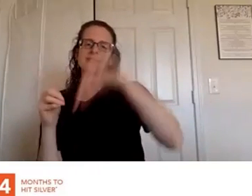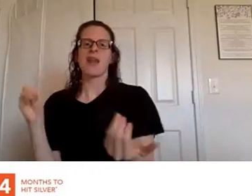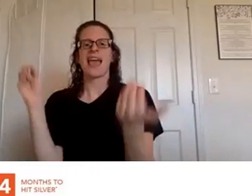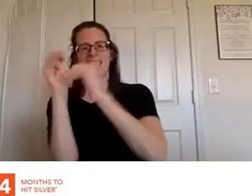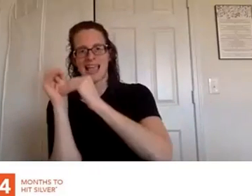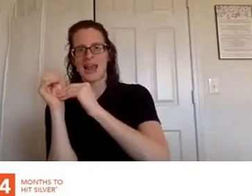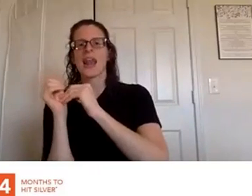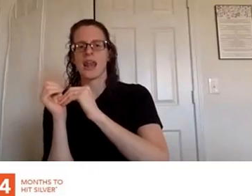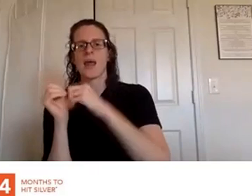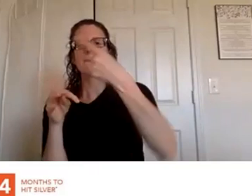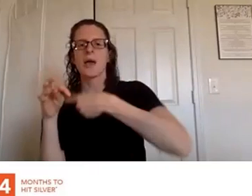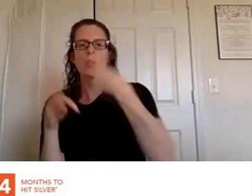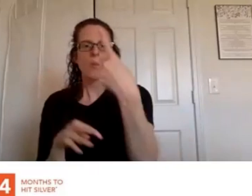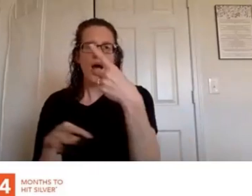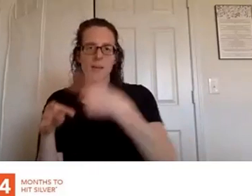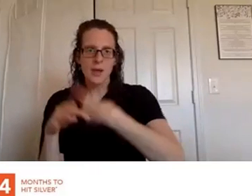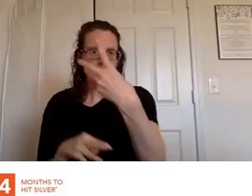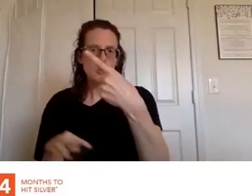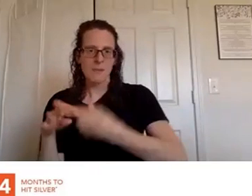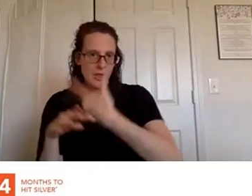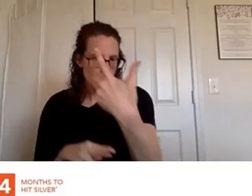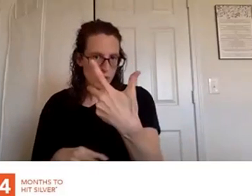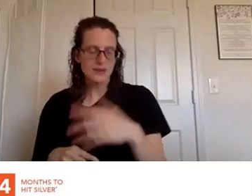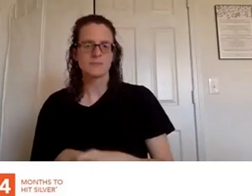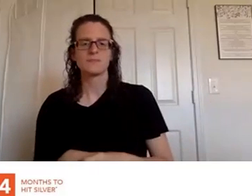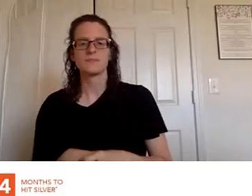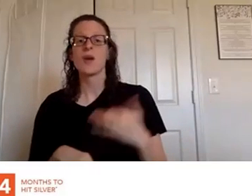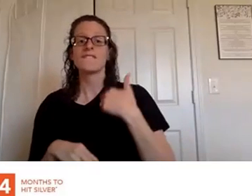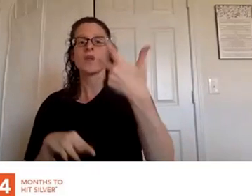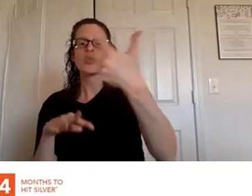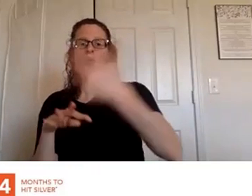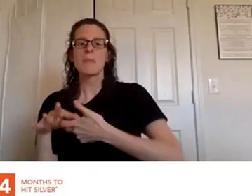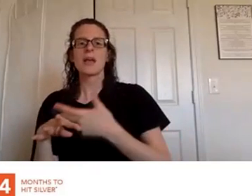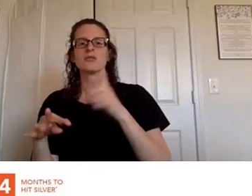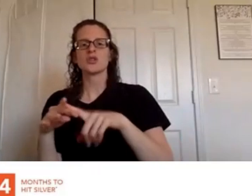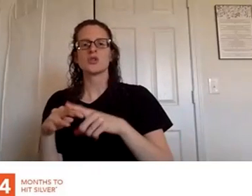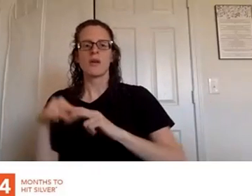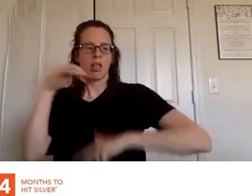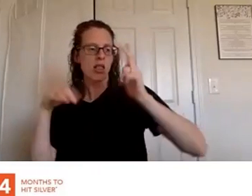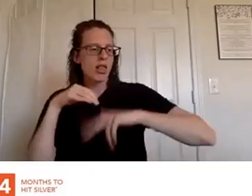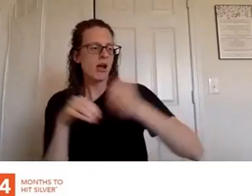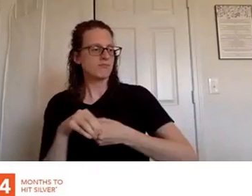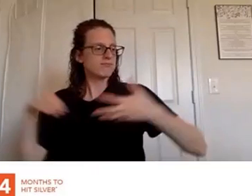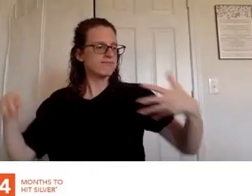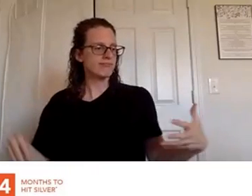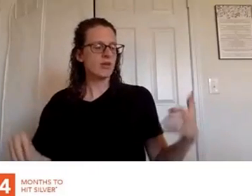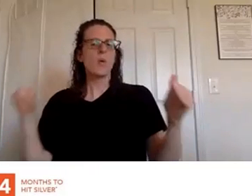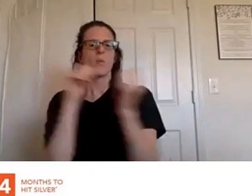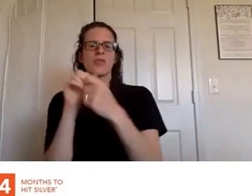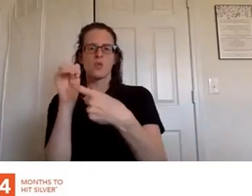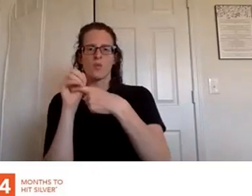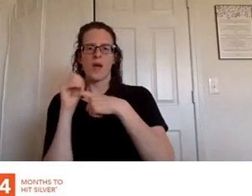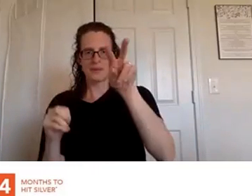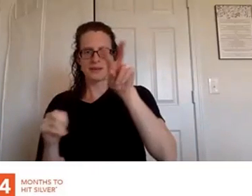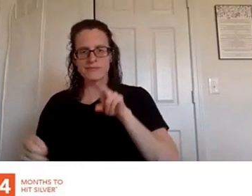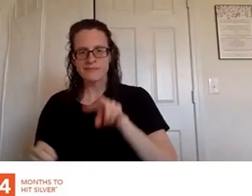one so after you hit star you have three months to hit senior star with the requirements underneath and then